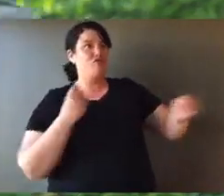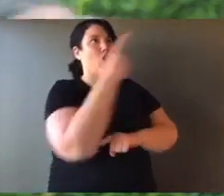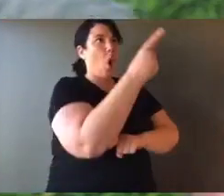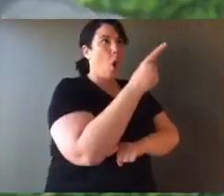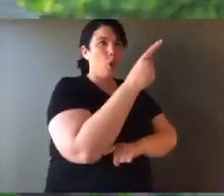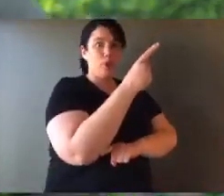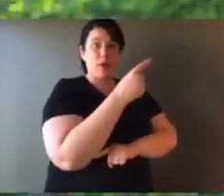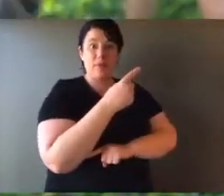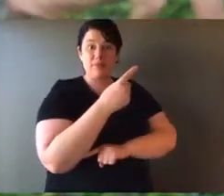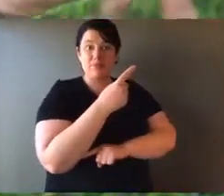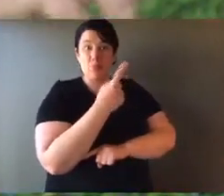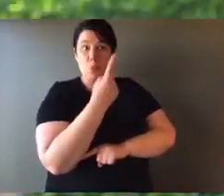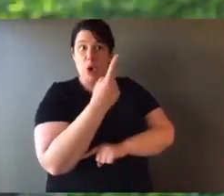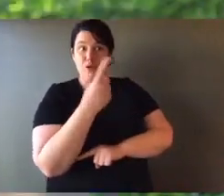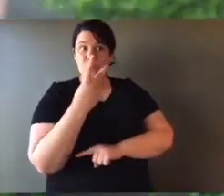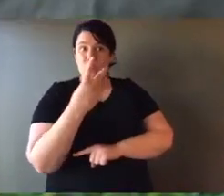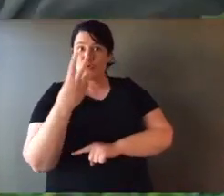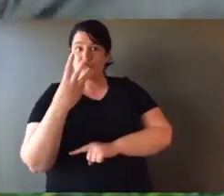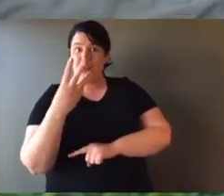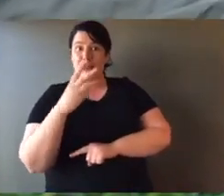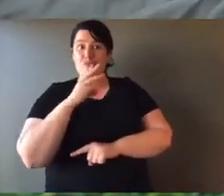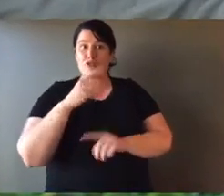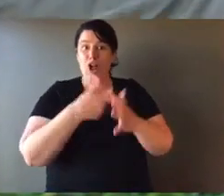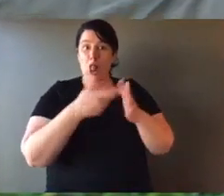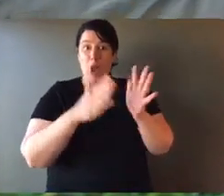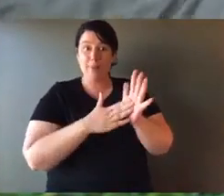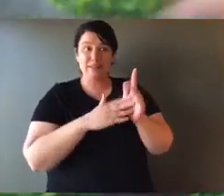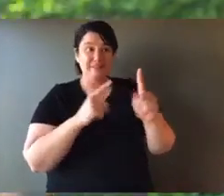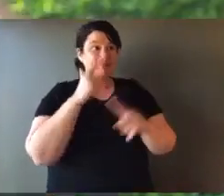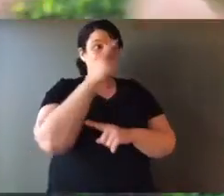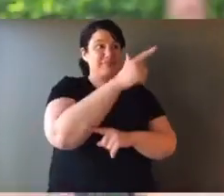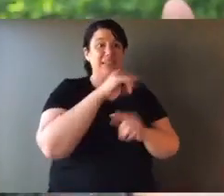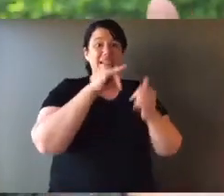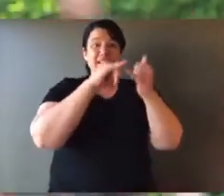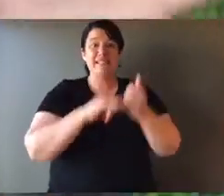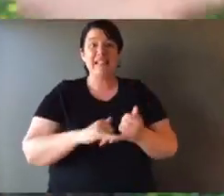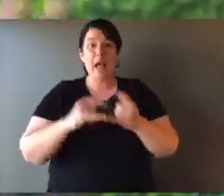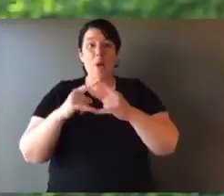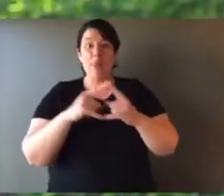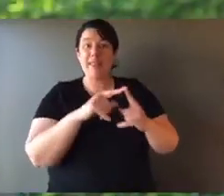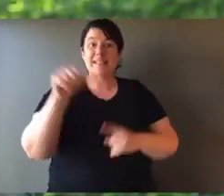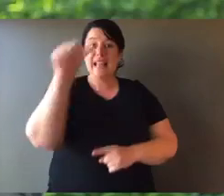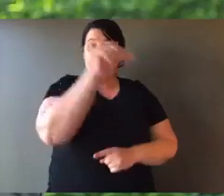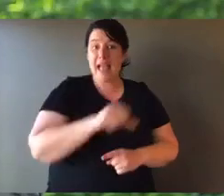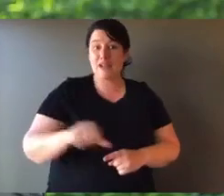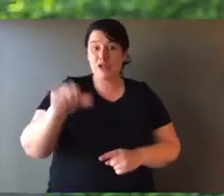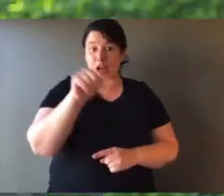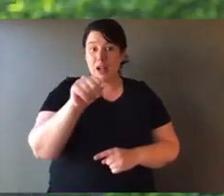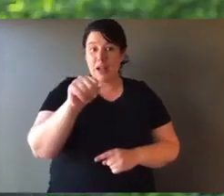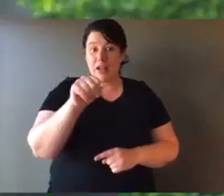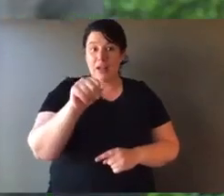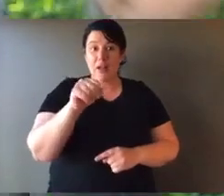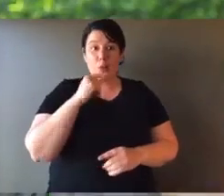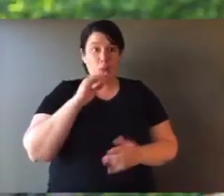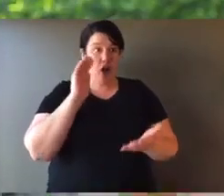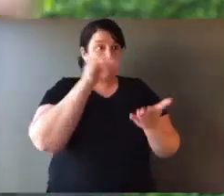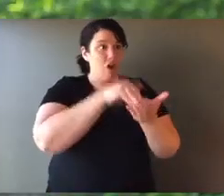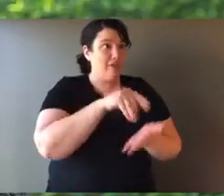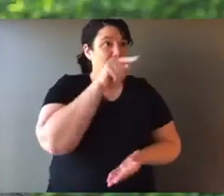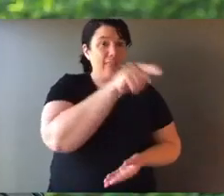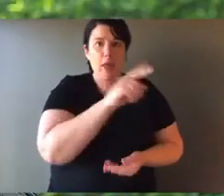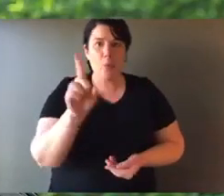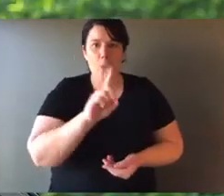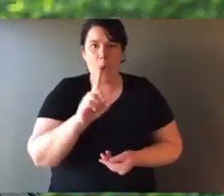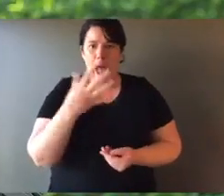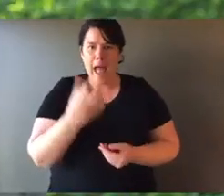rock and throw it a few hundred kilometres across the ocean to Southeast Asia, when that rock hits the